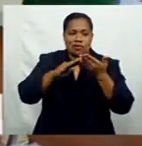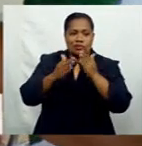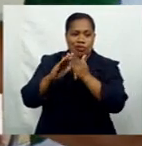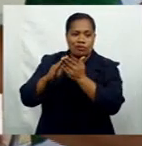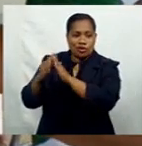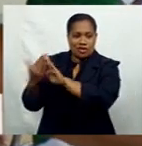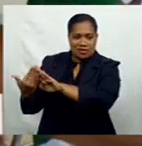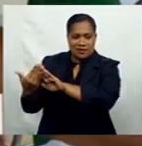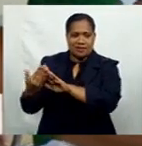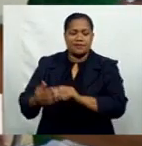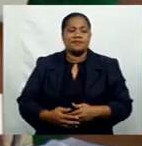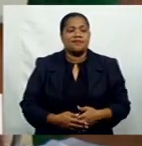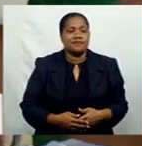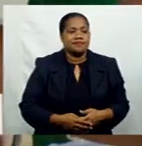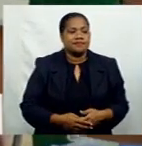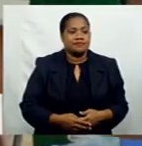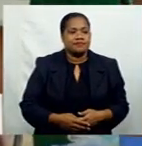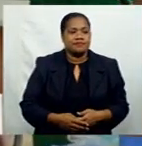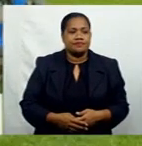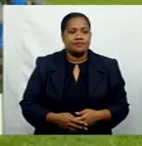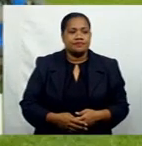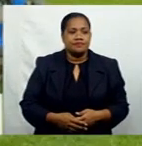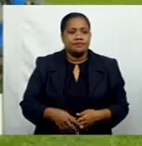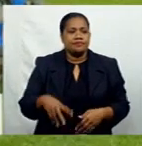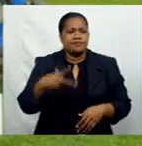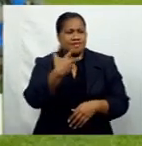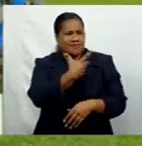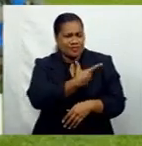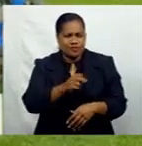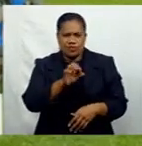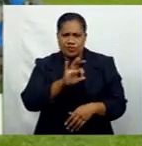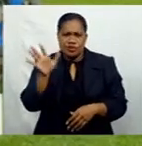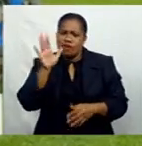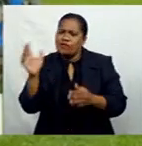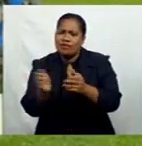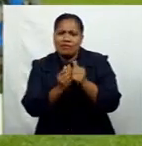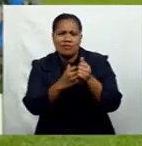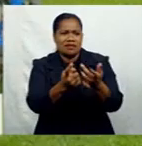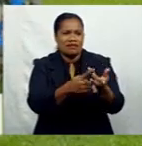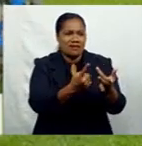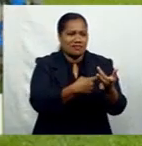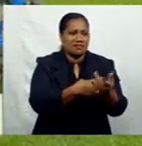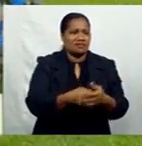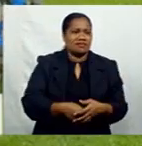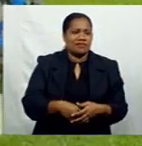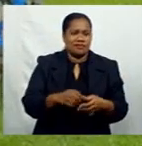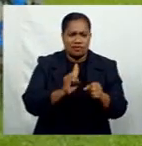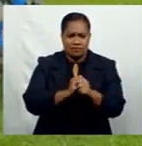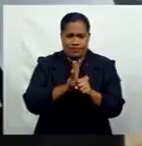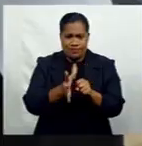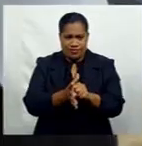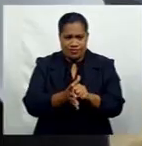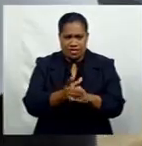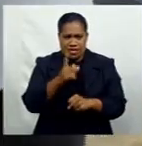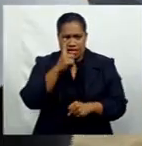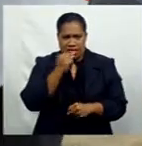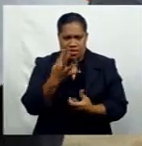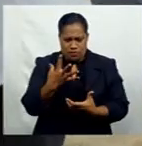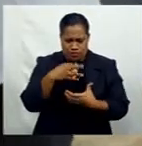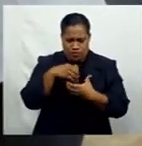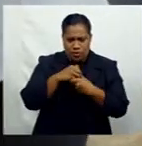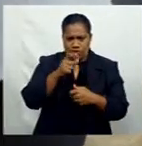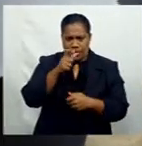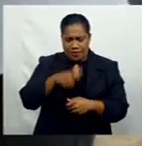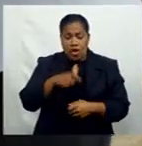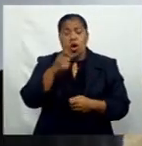shot did not hurt for many others, as it's nowhere near the strong pinch that COVID-19 can cause to a person. All it takes is